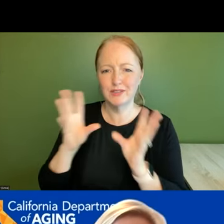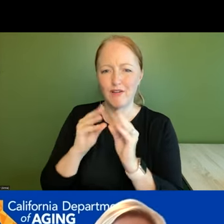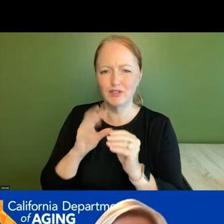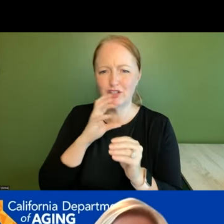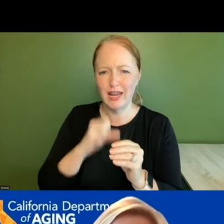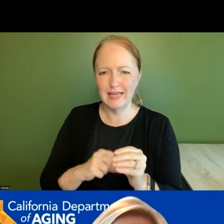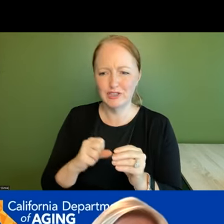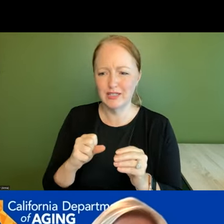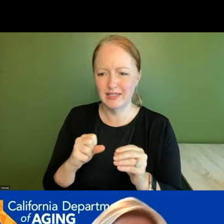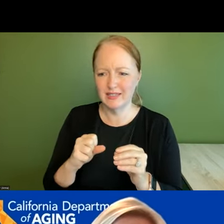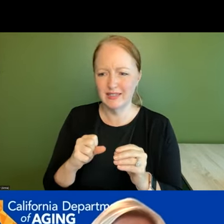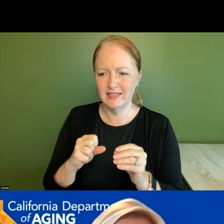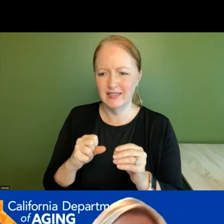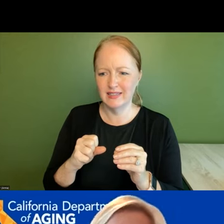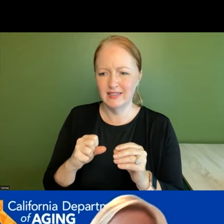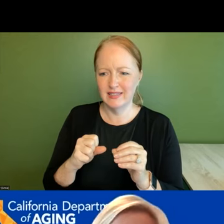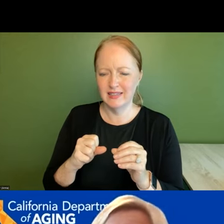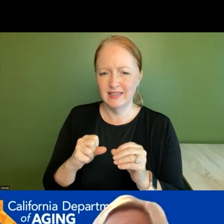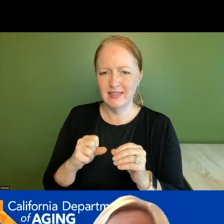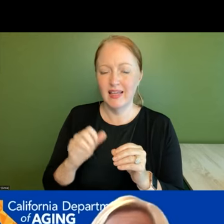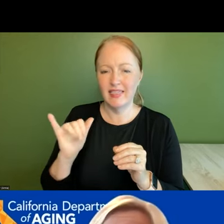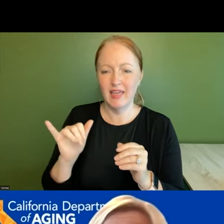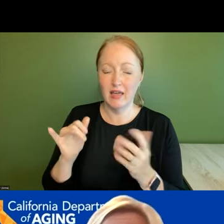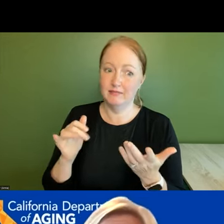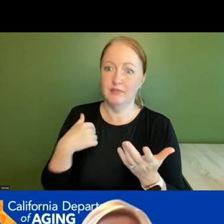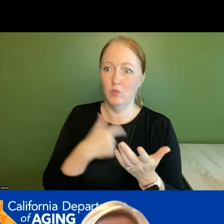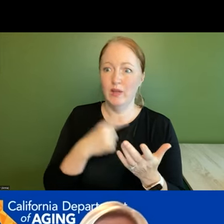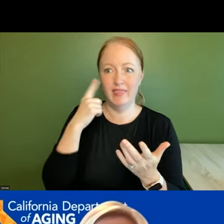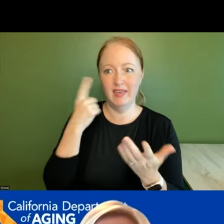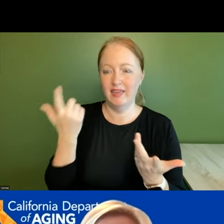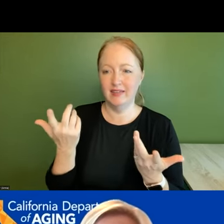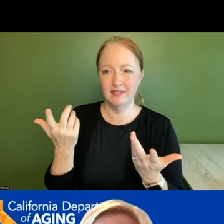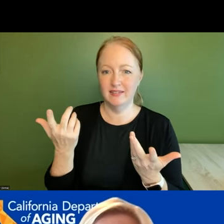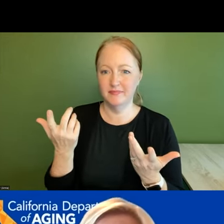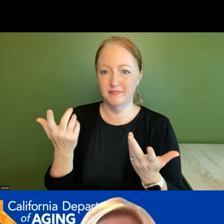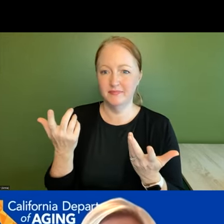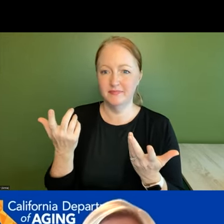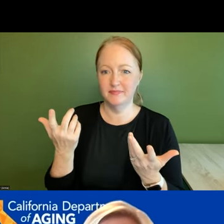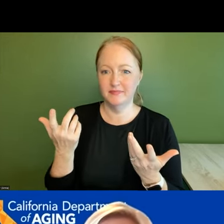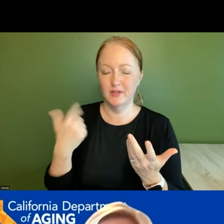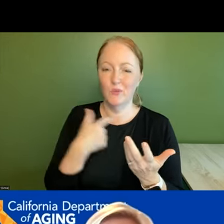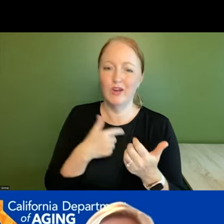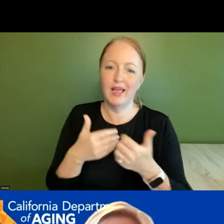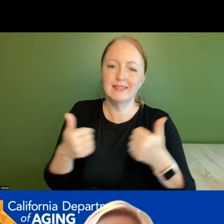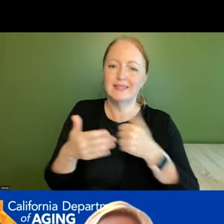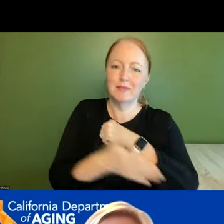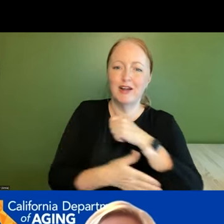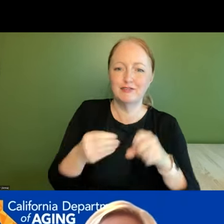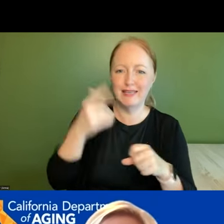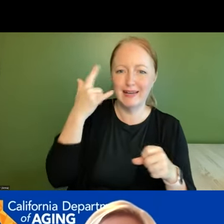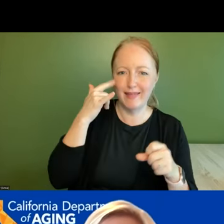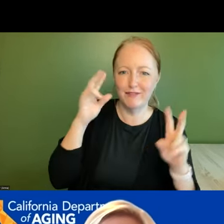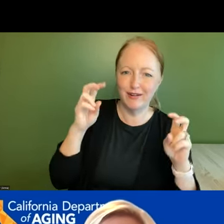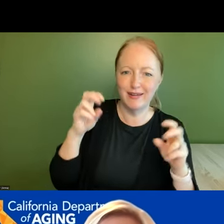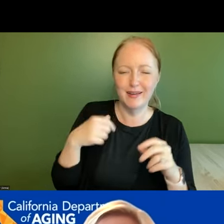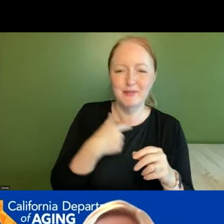um took shape as you know trying to bring we think we're another um nation state here in california so we